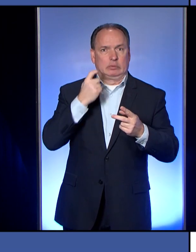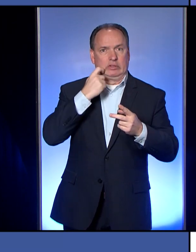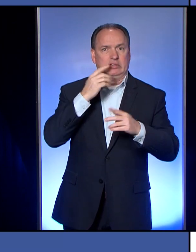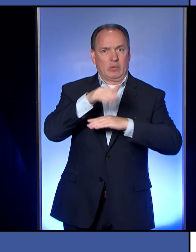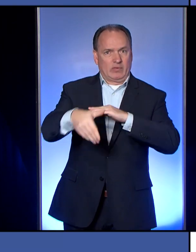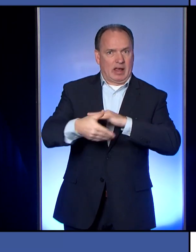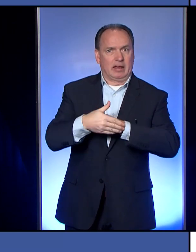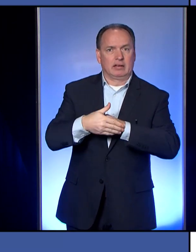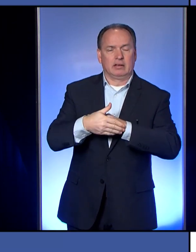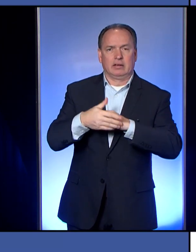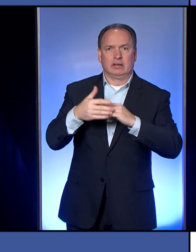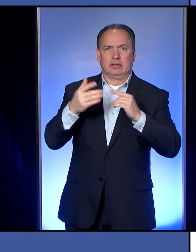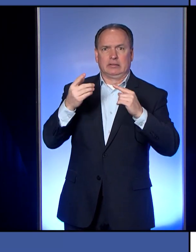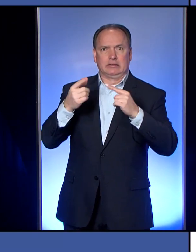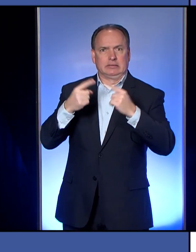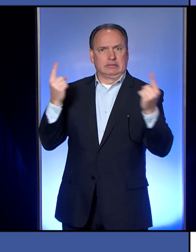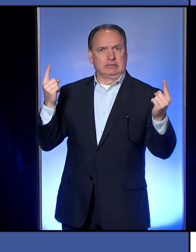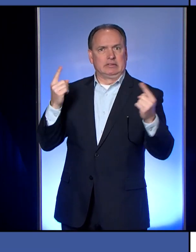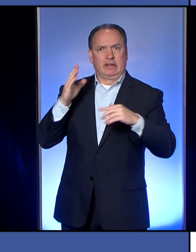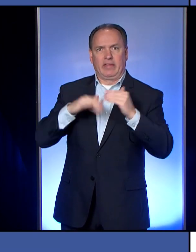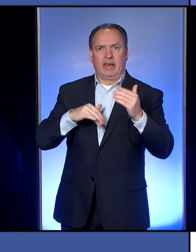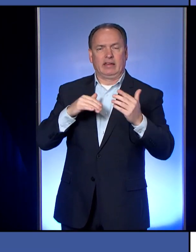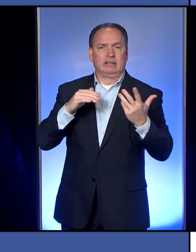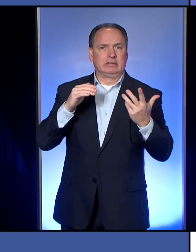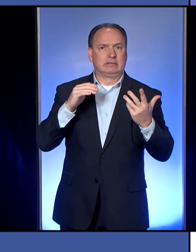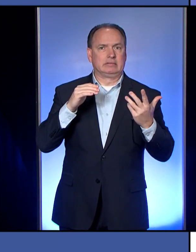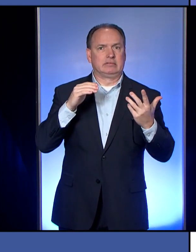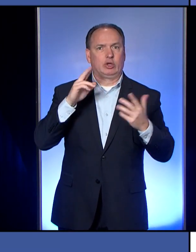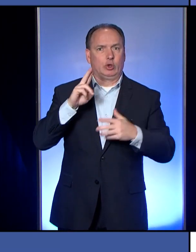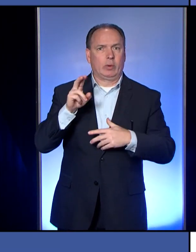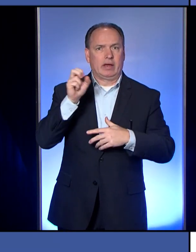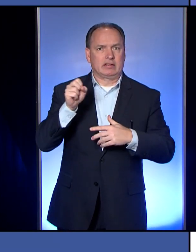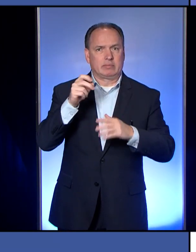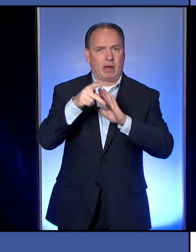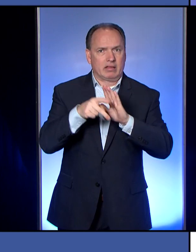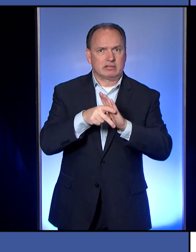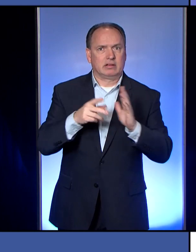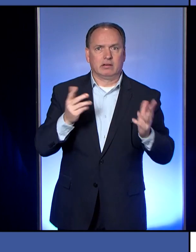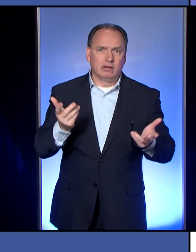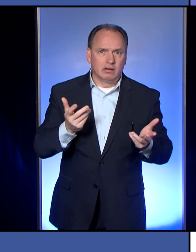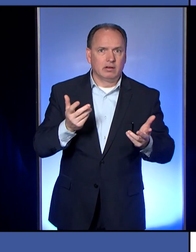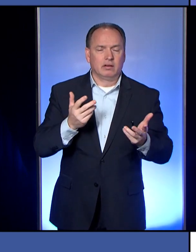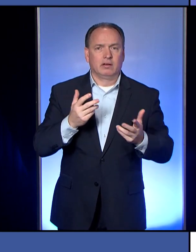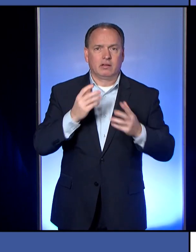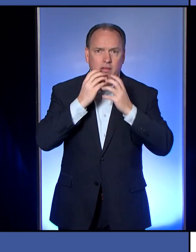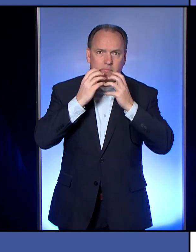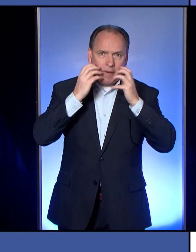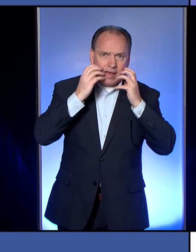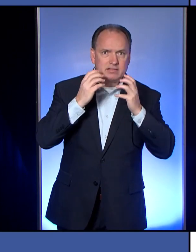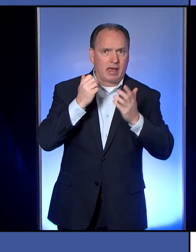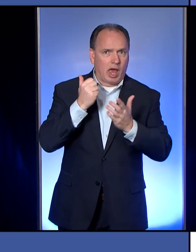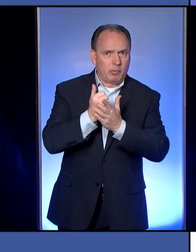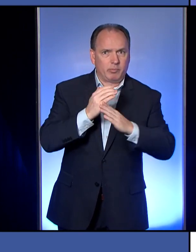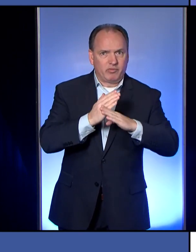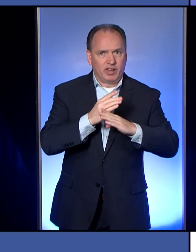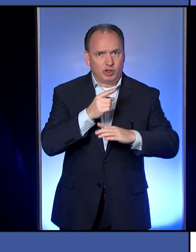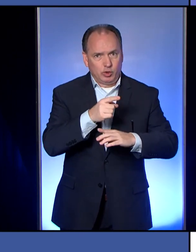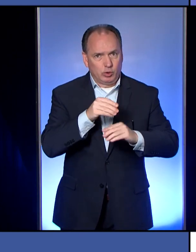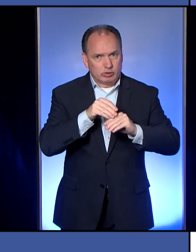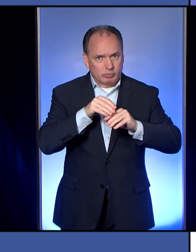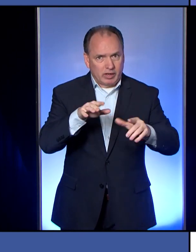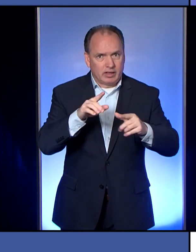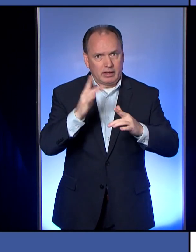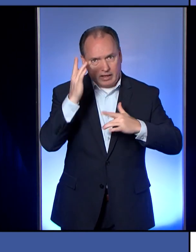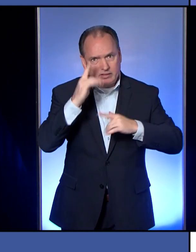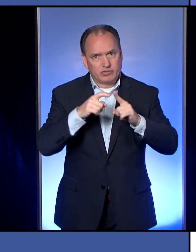US policy. Get your take on that. I mean, we've heard so long that wearing mask out in public is helping prevent you from spreading illnesses